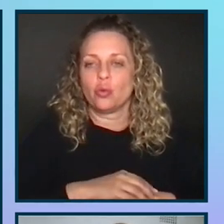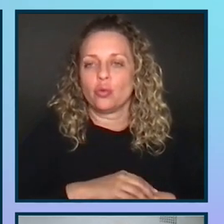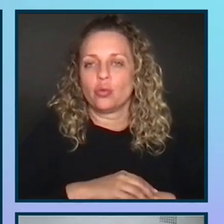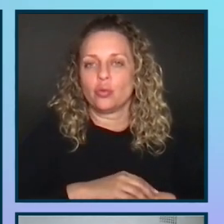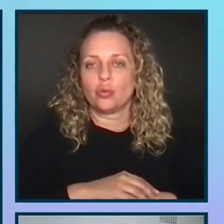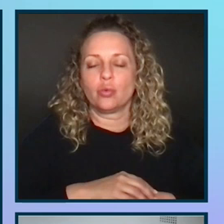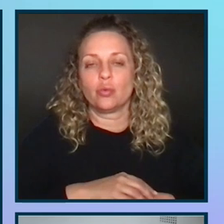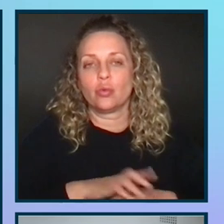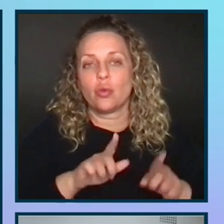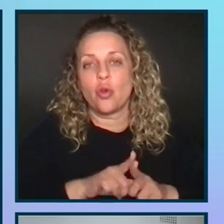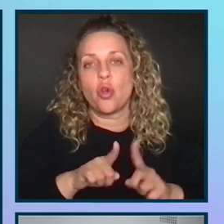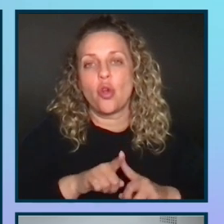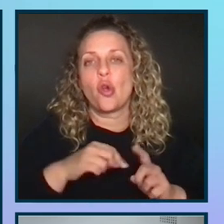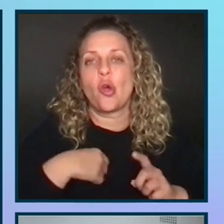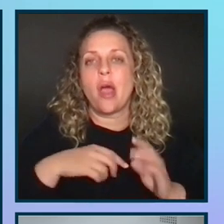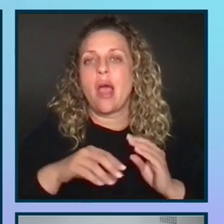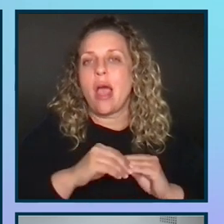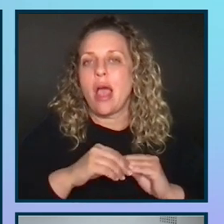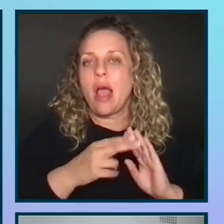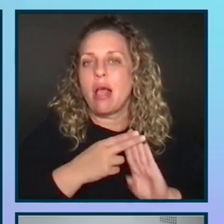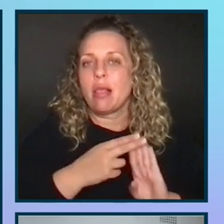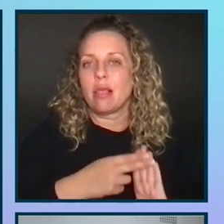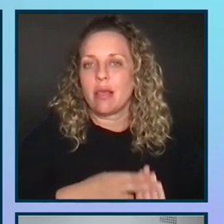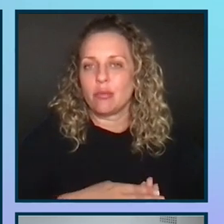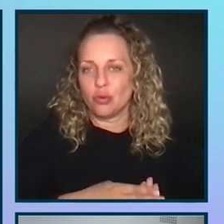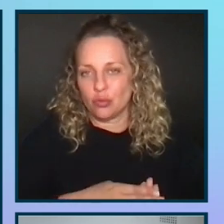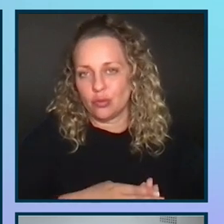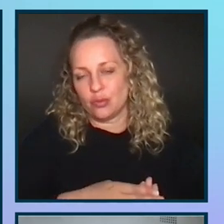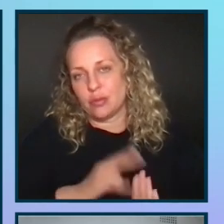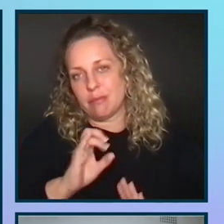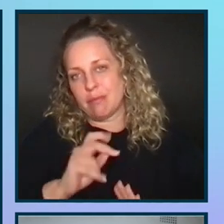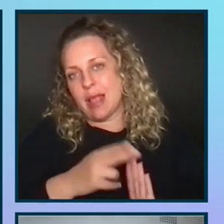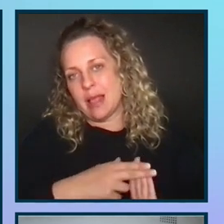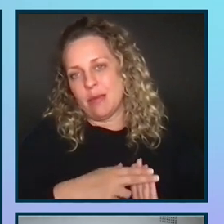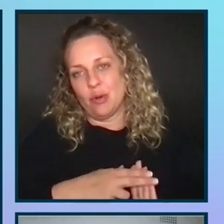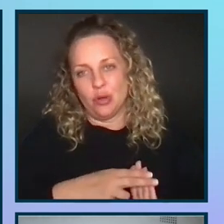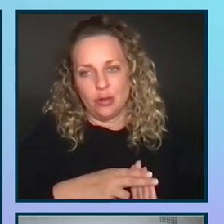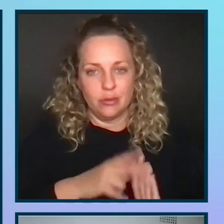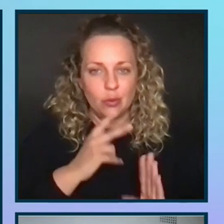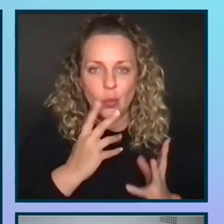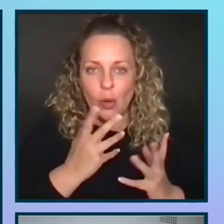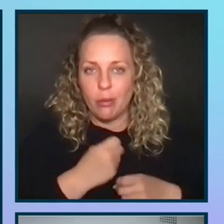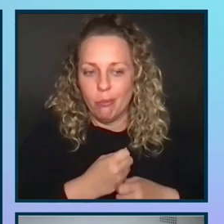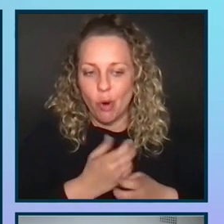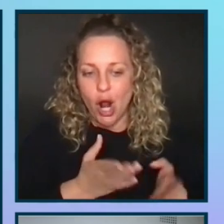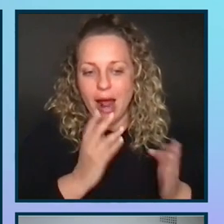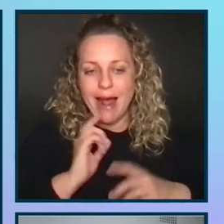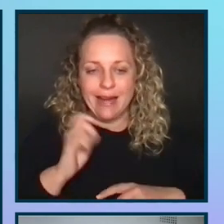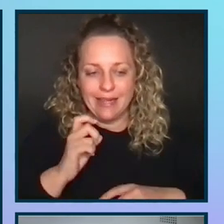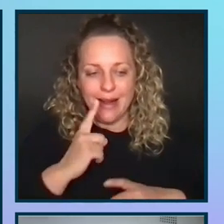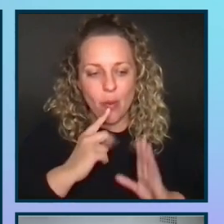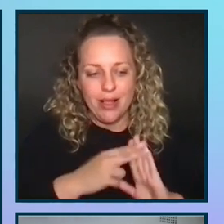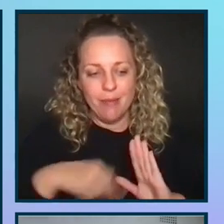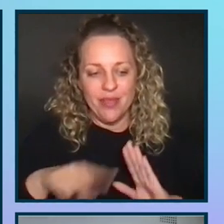I also usually add like labels into the Jira ticket depending on what the product needs and what labels